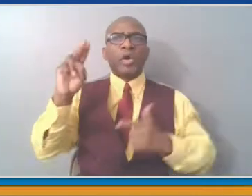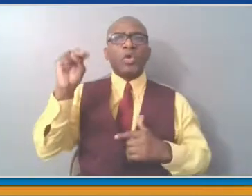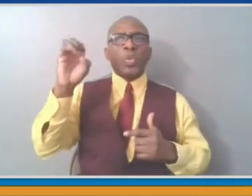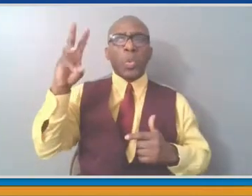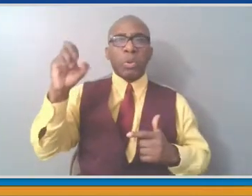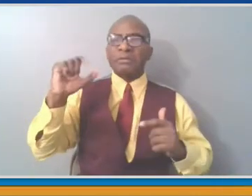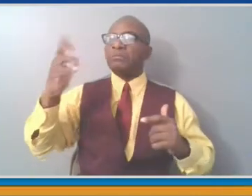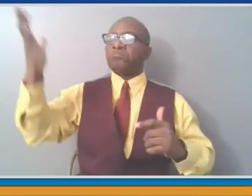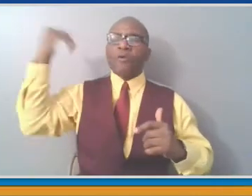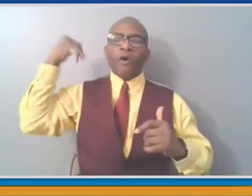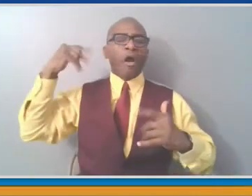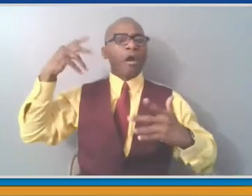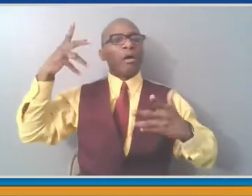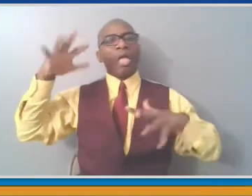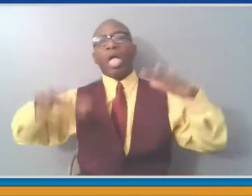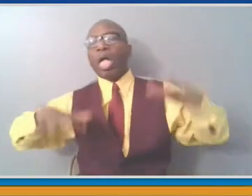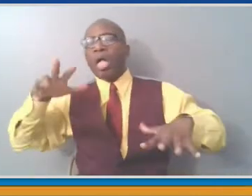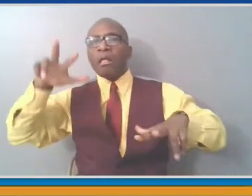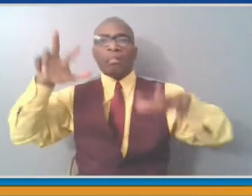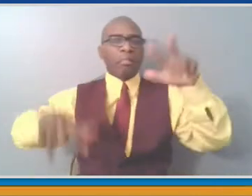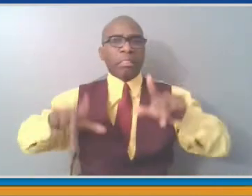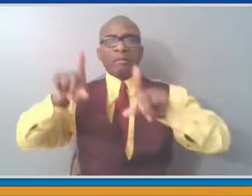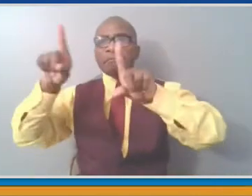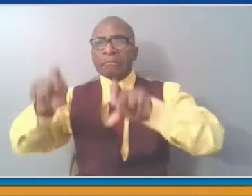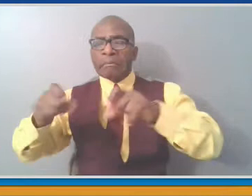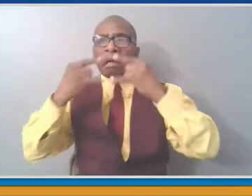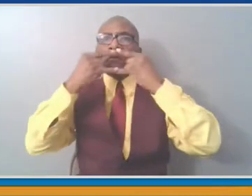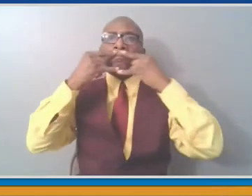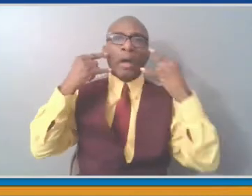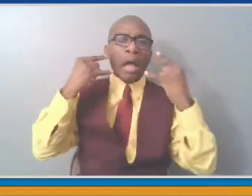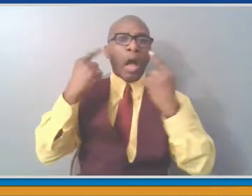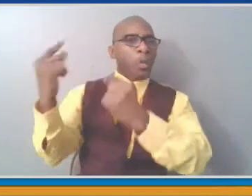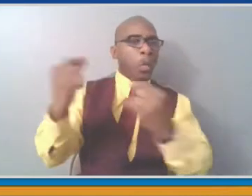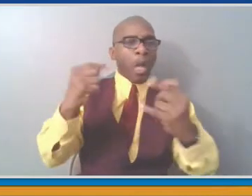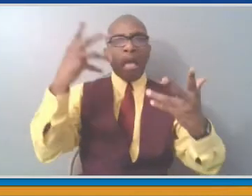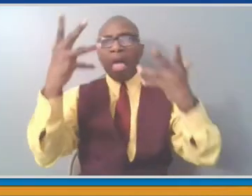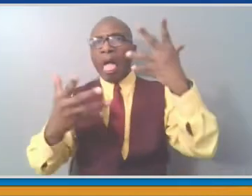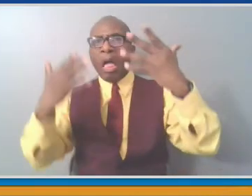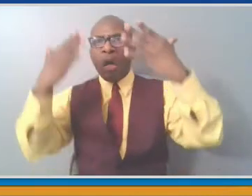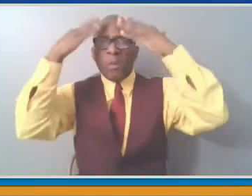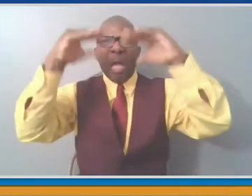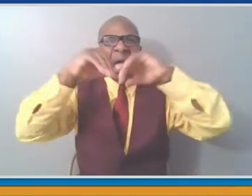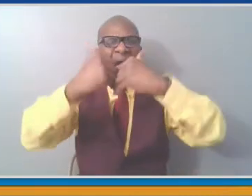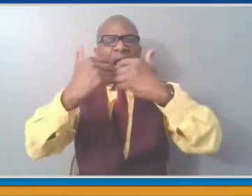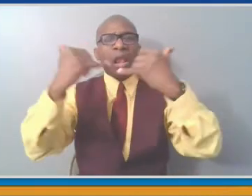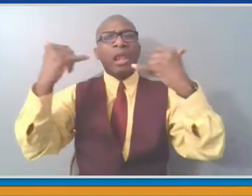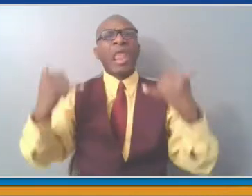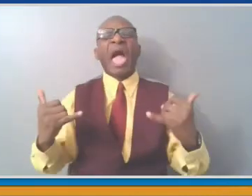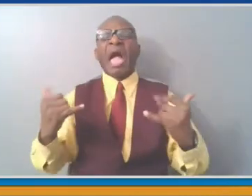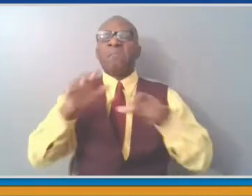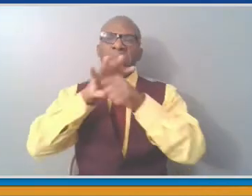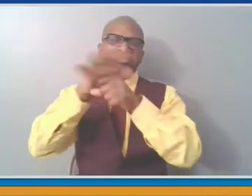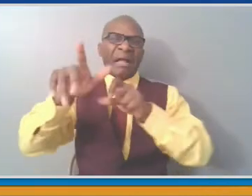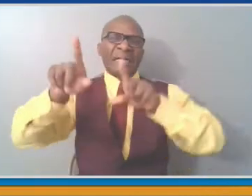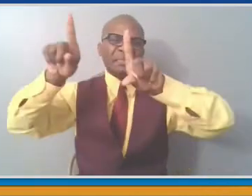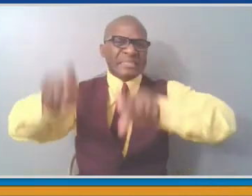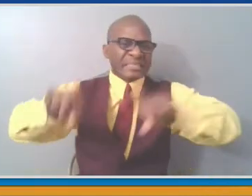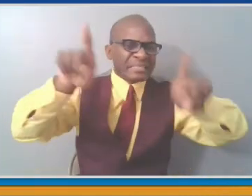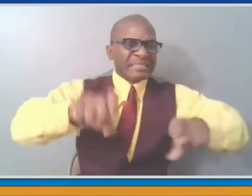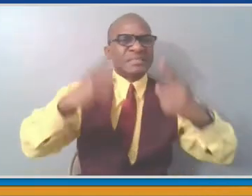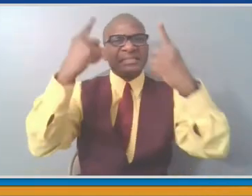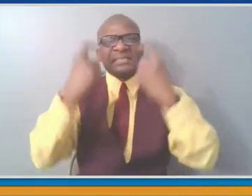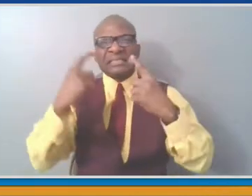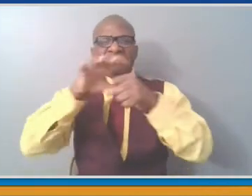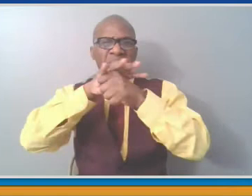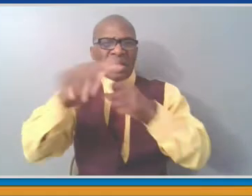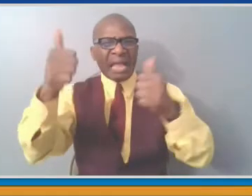It's very different from what we have now. There's so many different testing centers. But in that initial outbreak, those who tried to